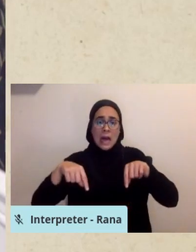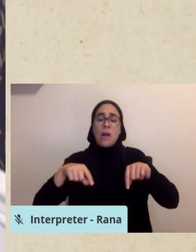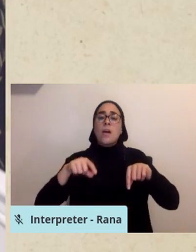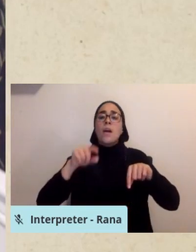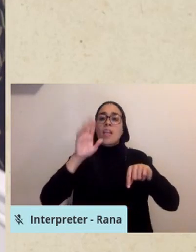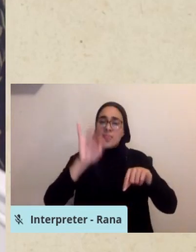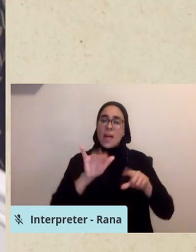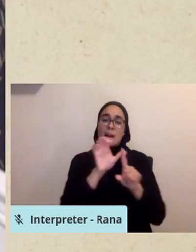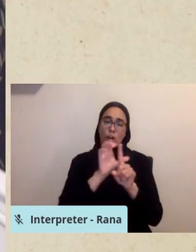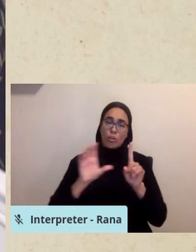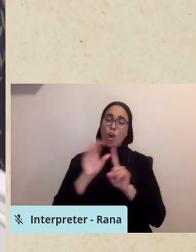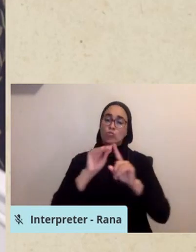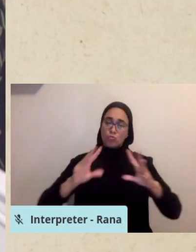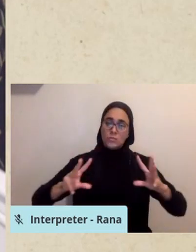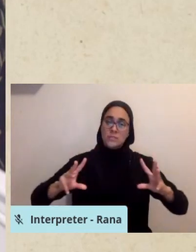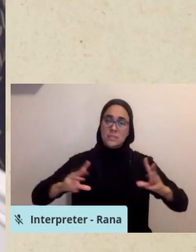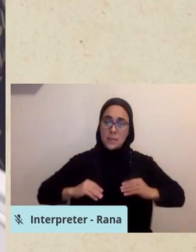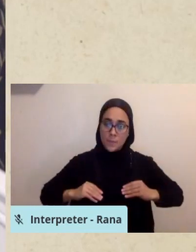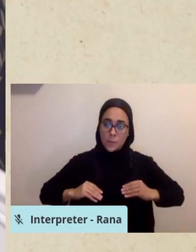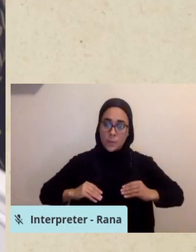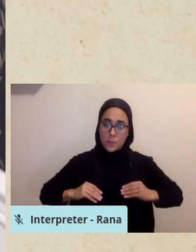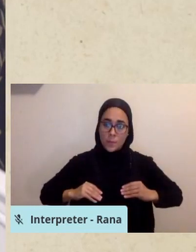culturally appropriate and relevant.